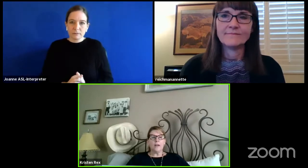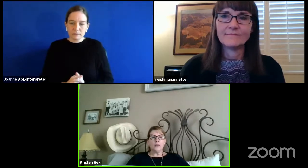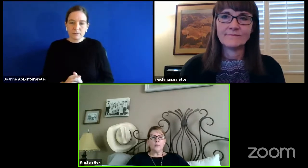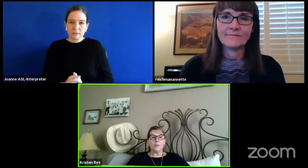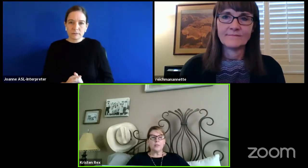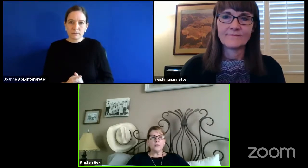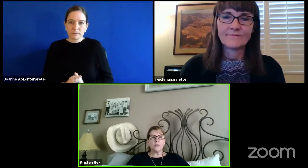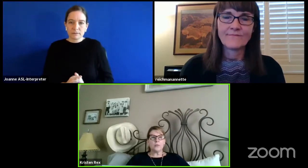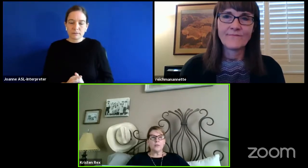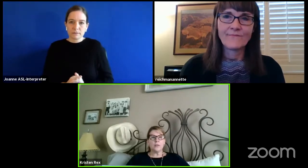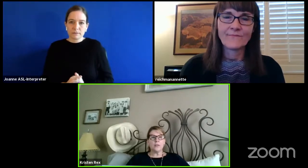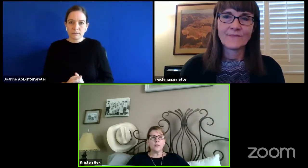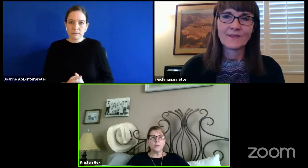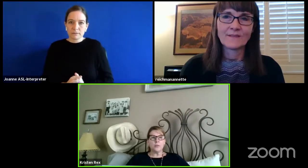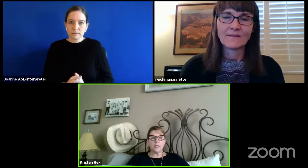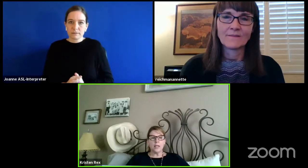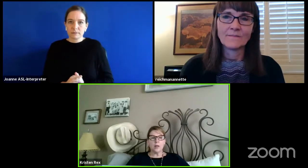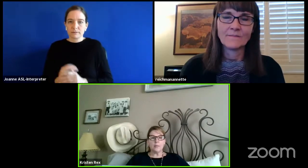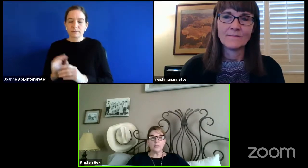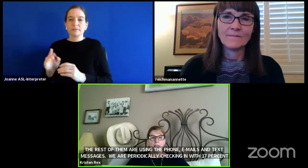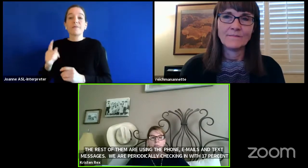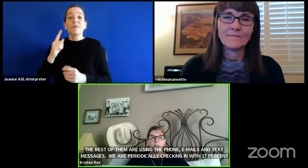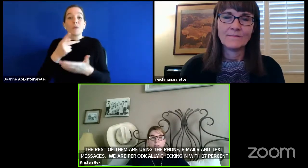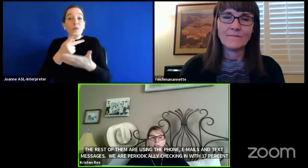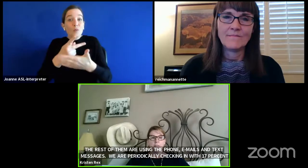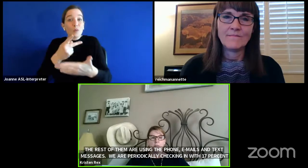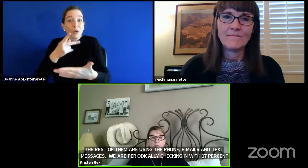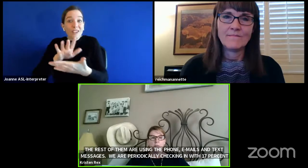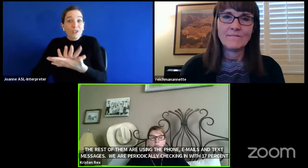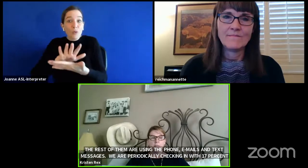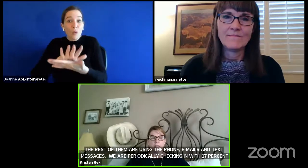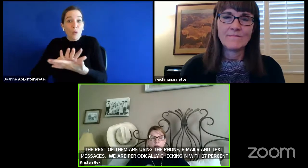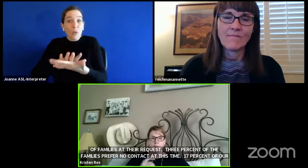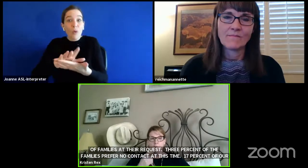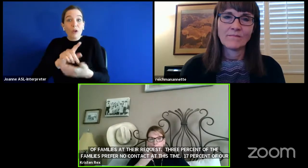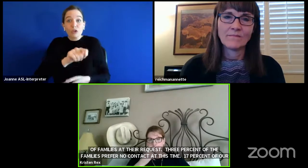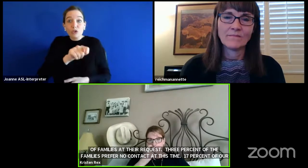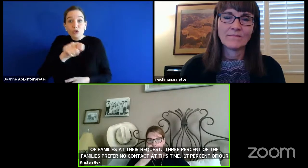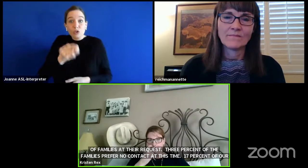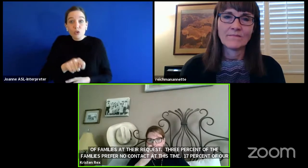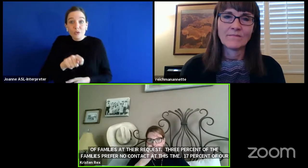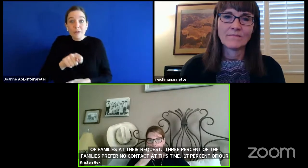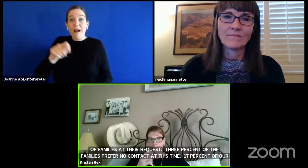At the preschools on the Tucson campus and Phoenix Day School for the Deaf.